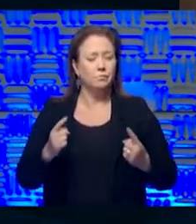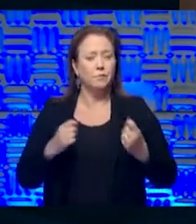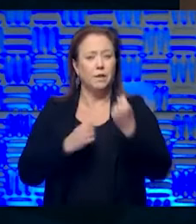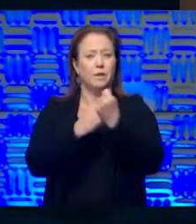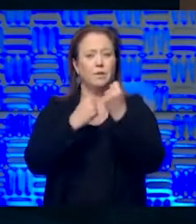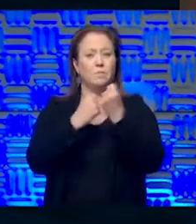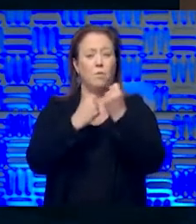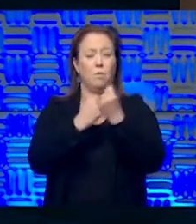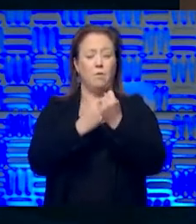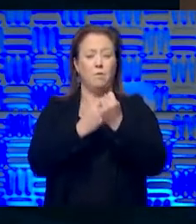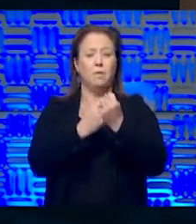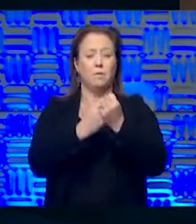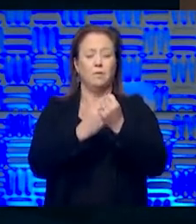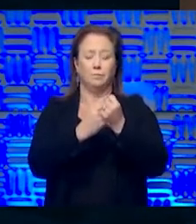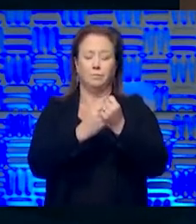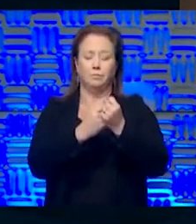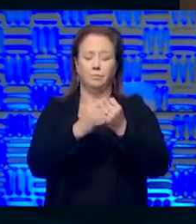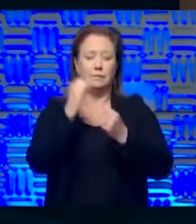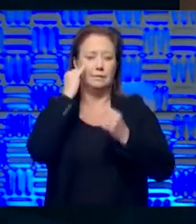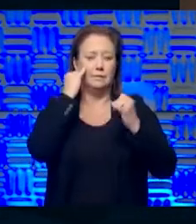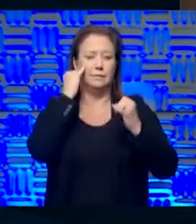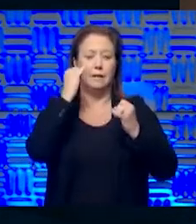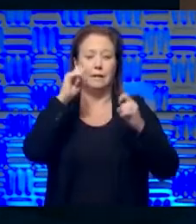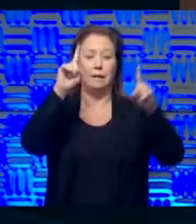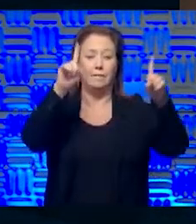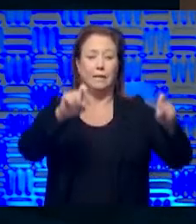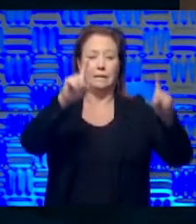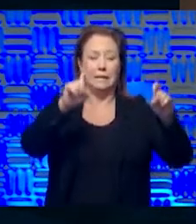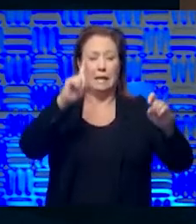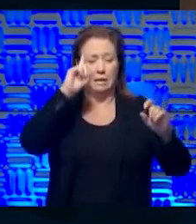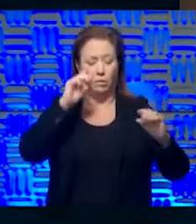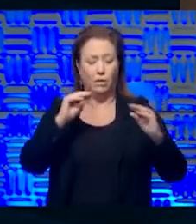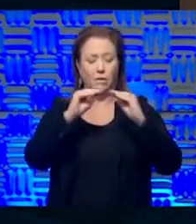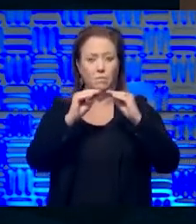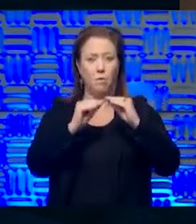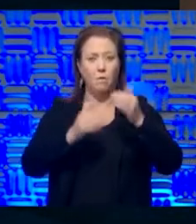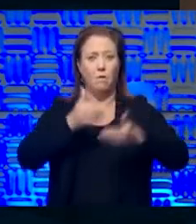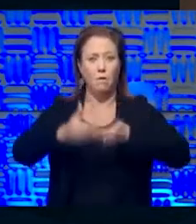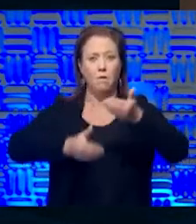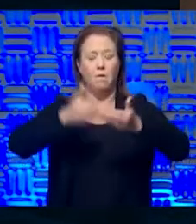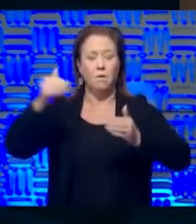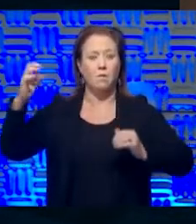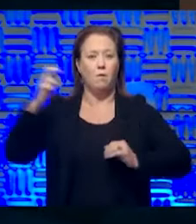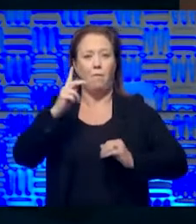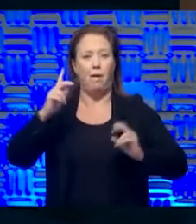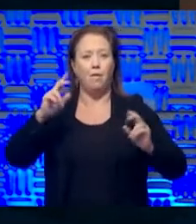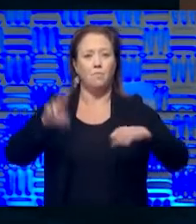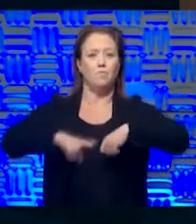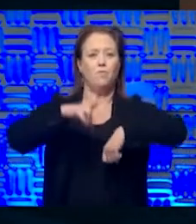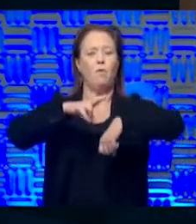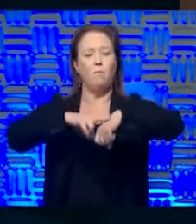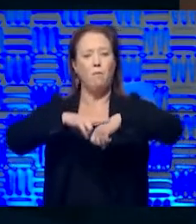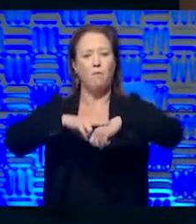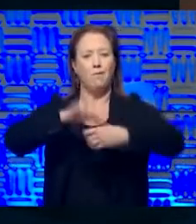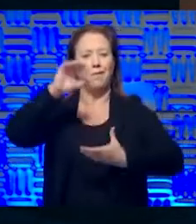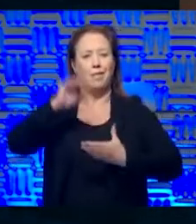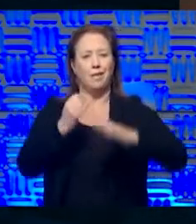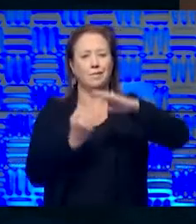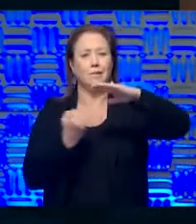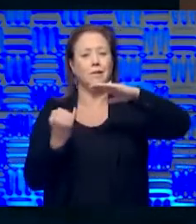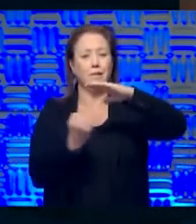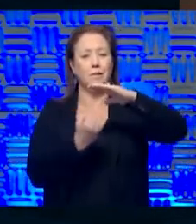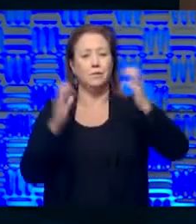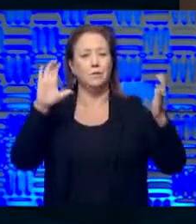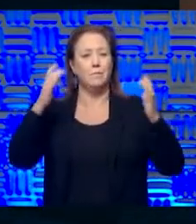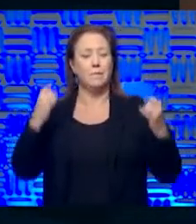testing. I think it's one of the ways that we can move more rapidly to get things back to normal and less isolation than what we